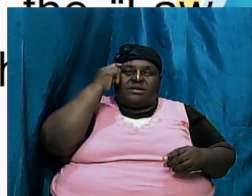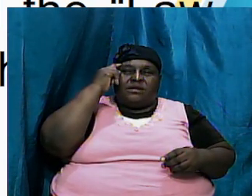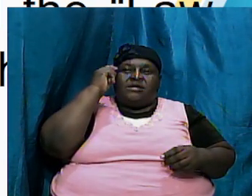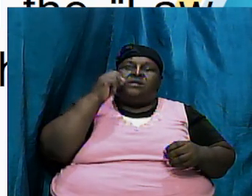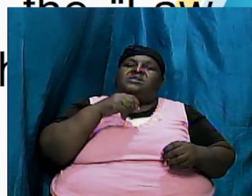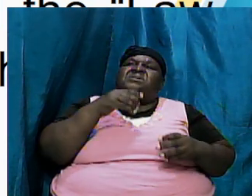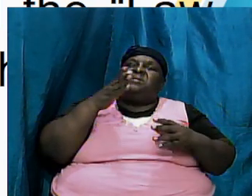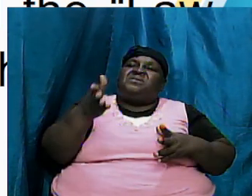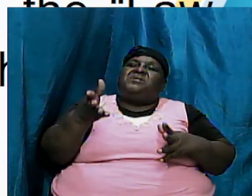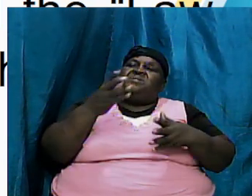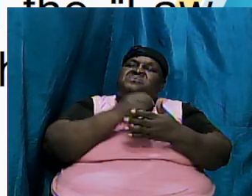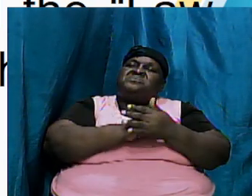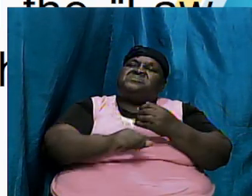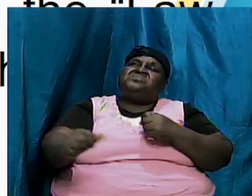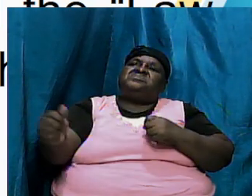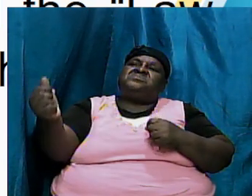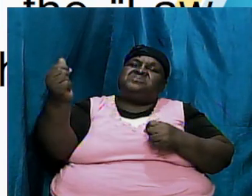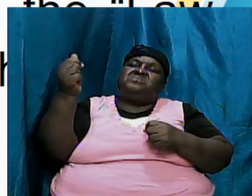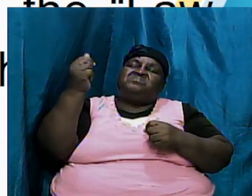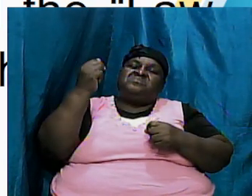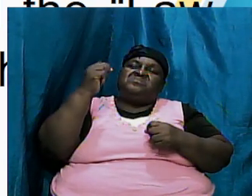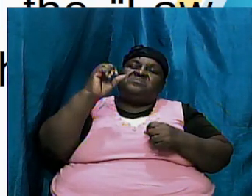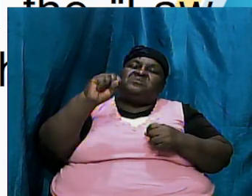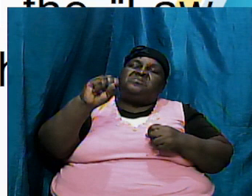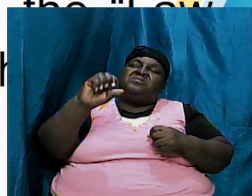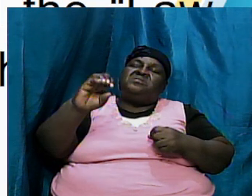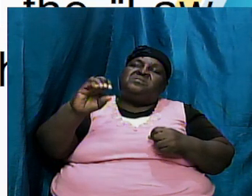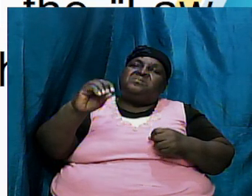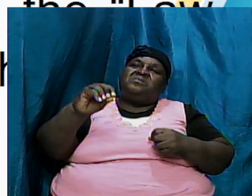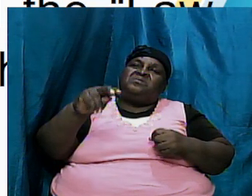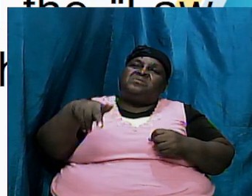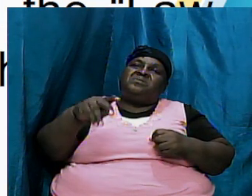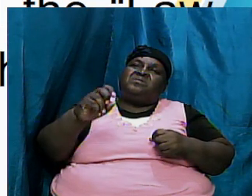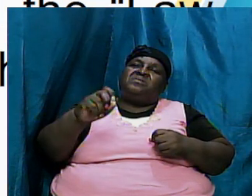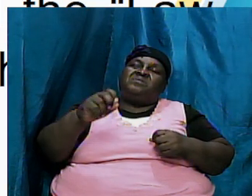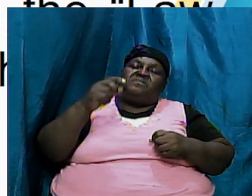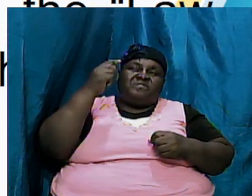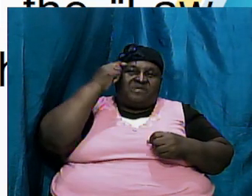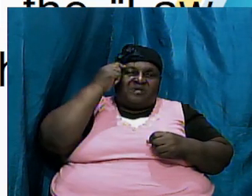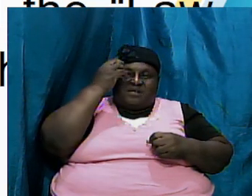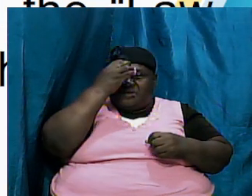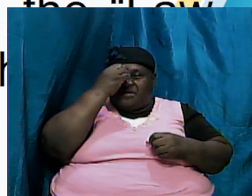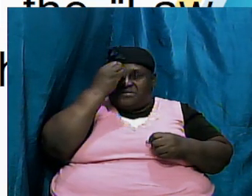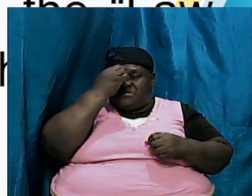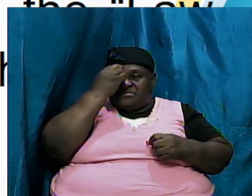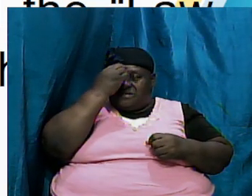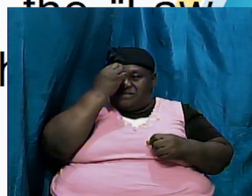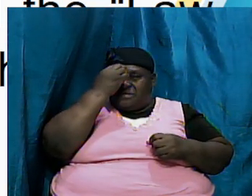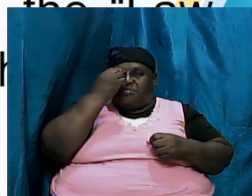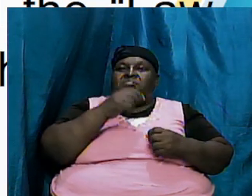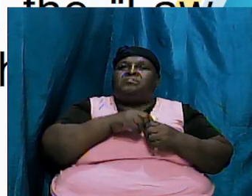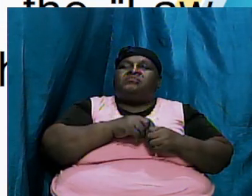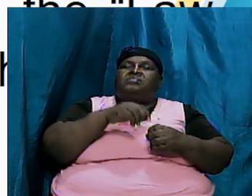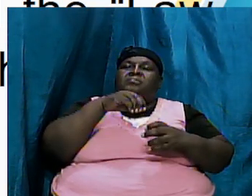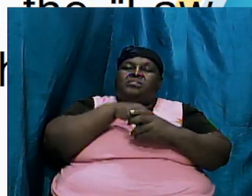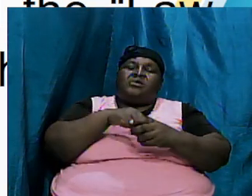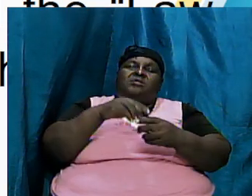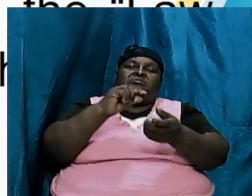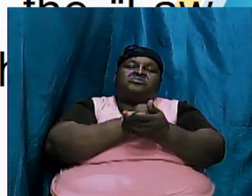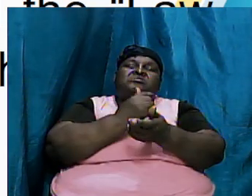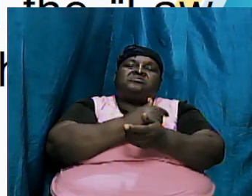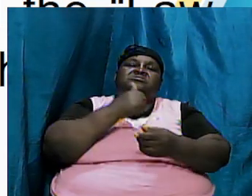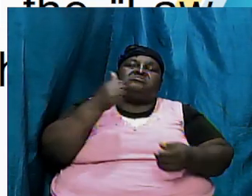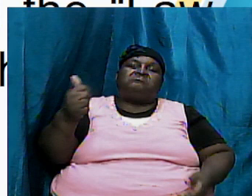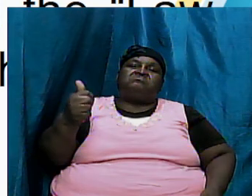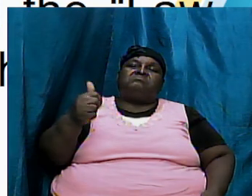that there are some schools of thoughts and some different aspects of things in Genesis itself